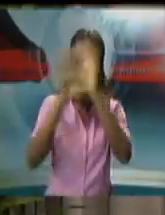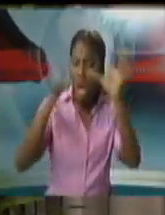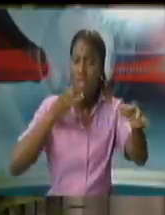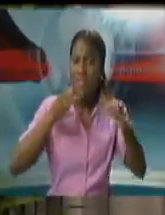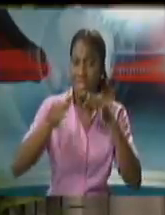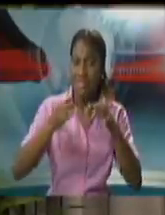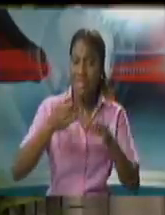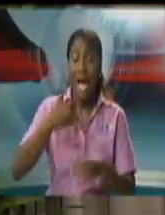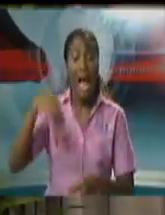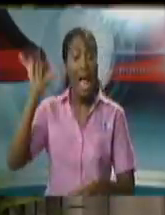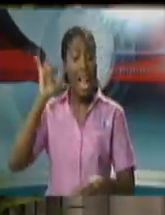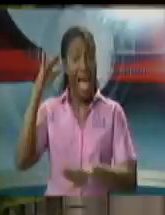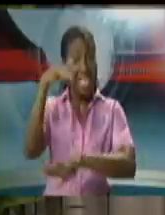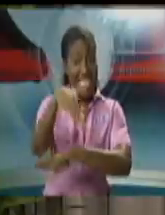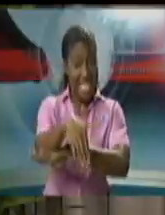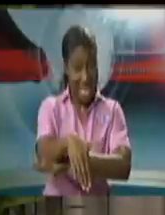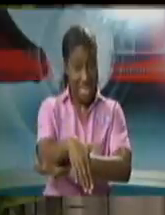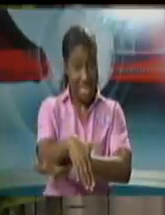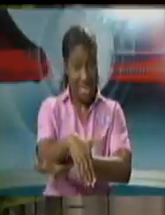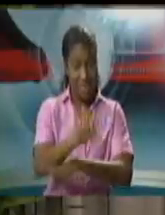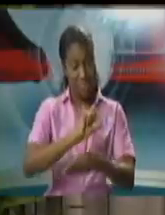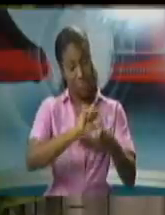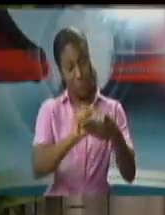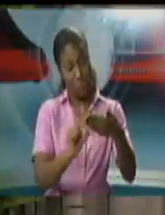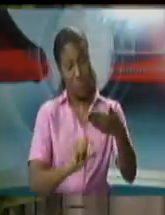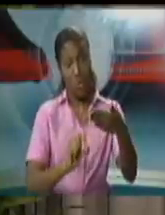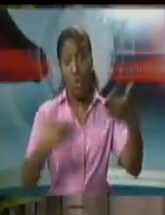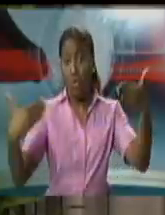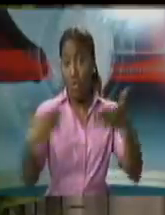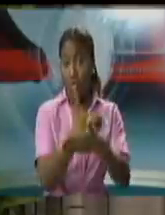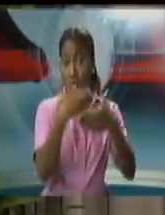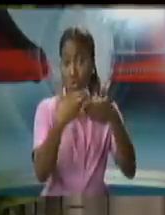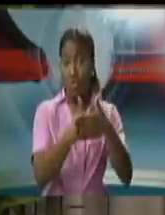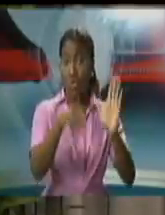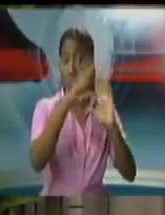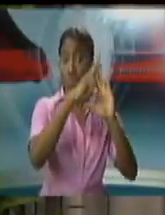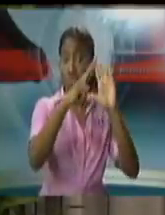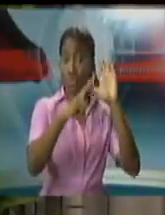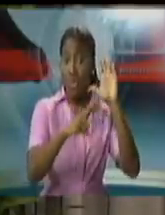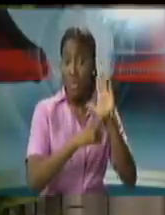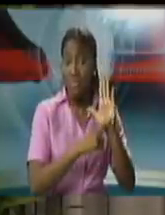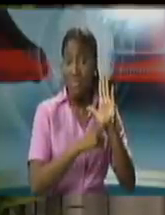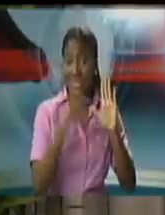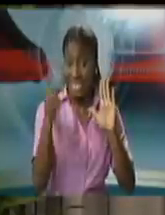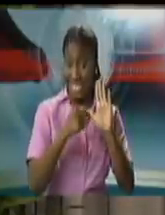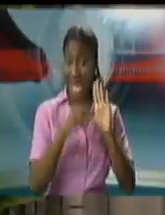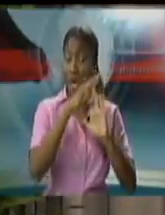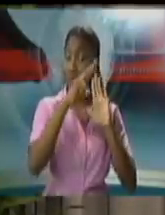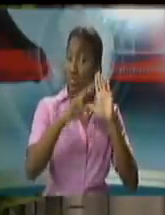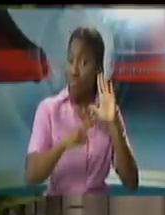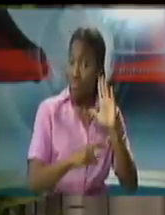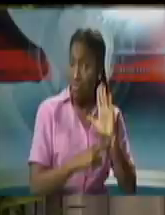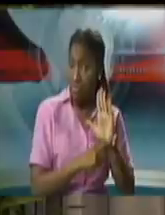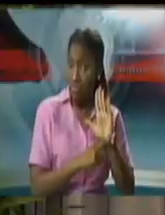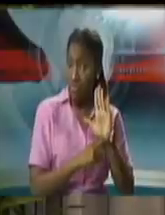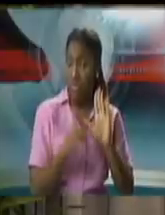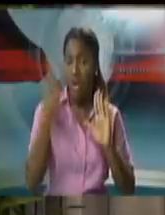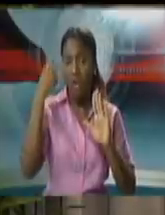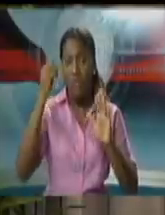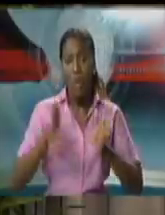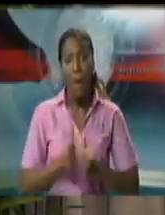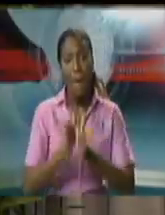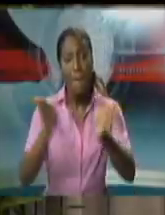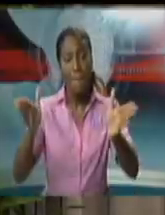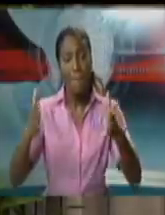last night we published new regulations. Those regulations are effectively the public health regulations number